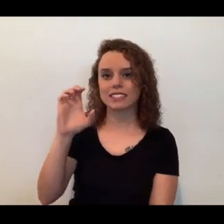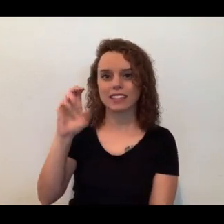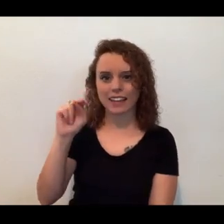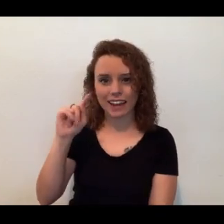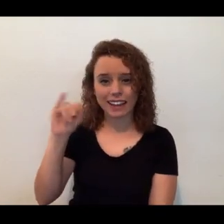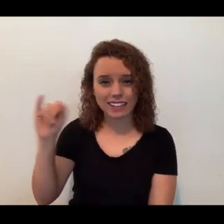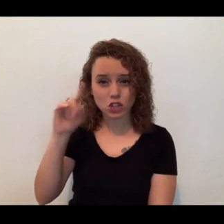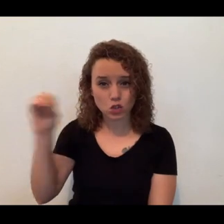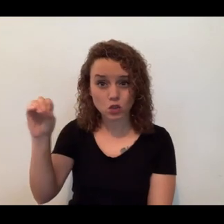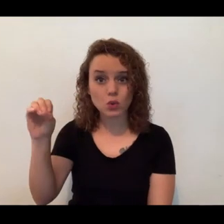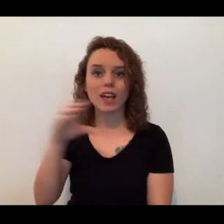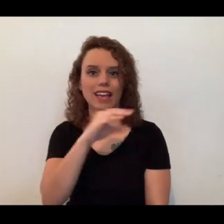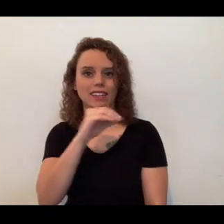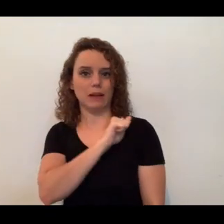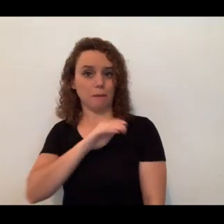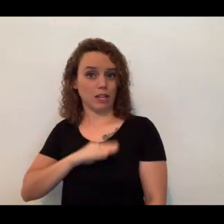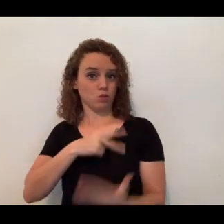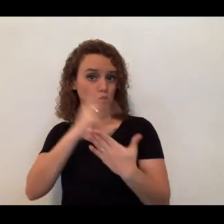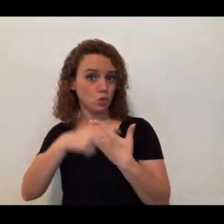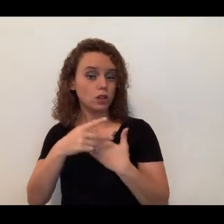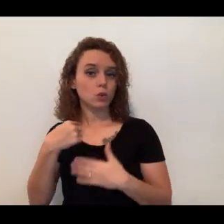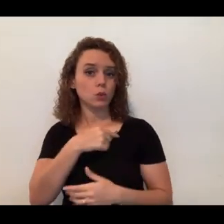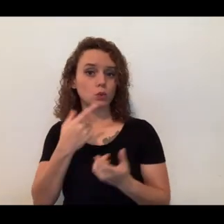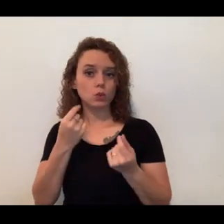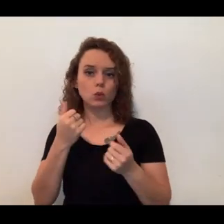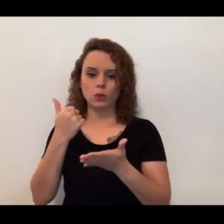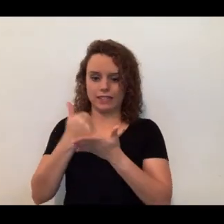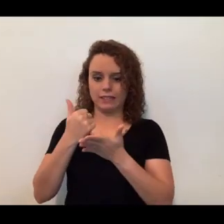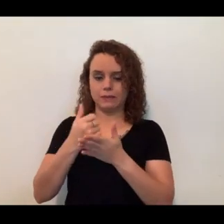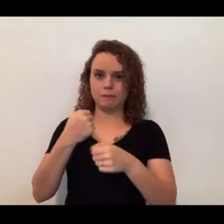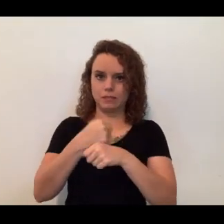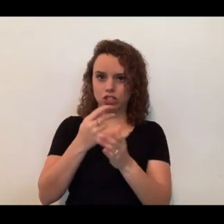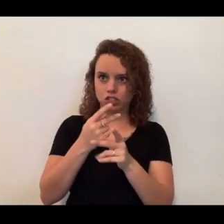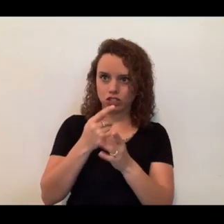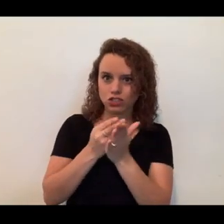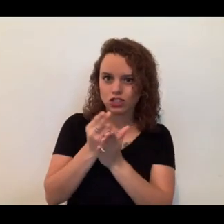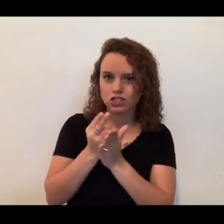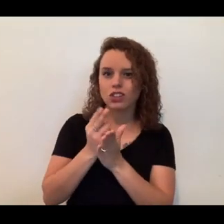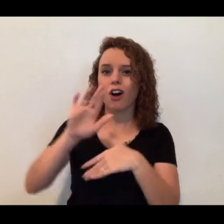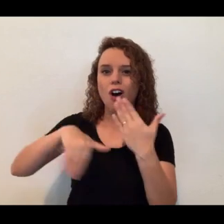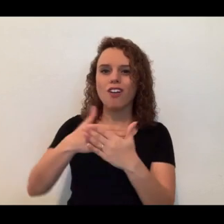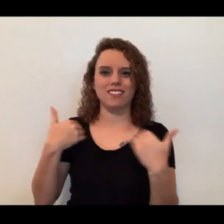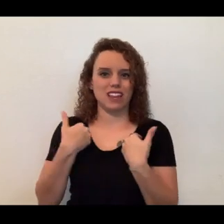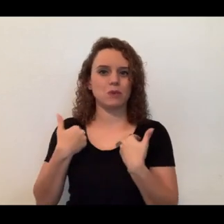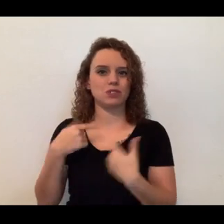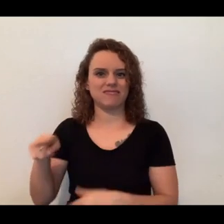ambassador department is that we're making sure that these animals have full quality care for their entire life.